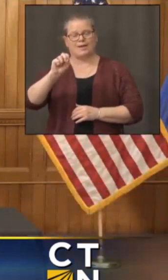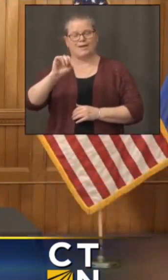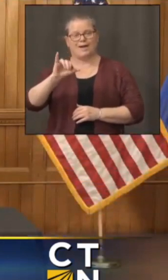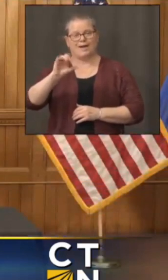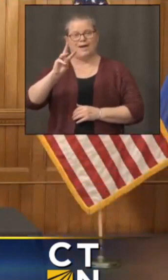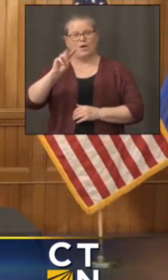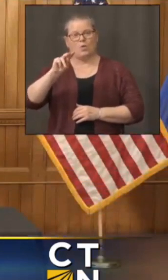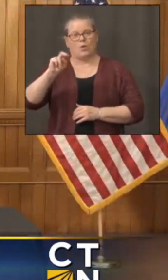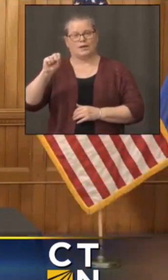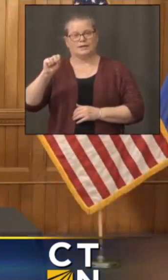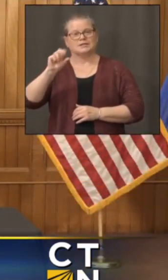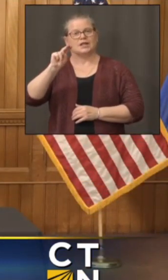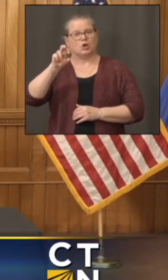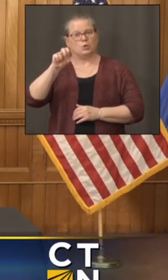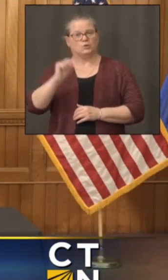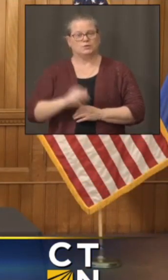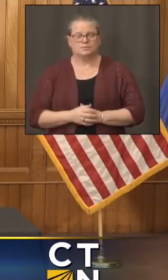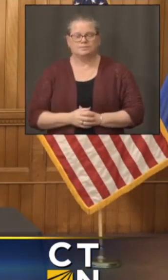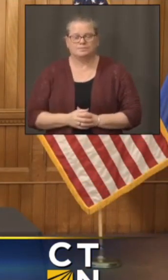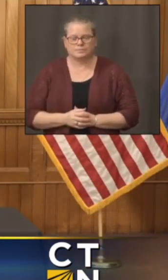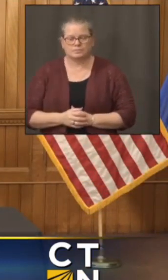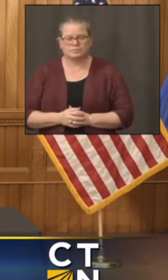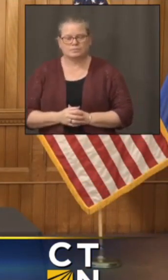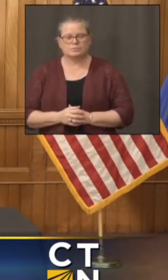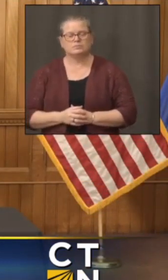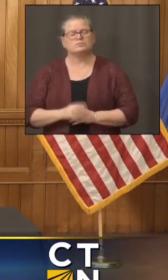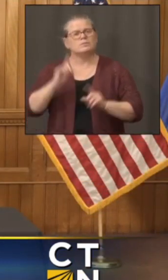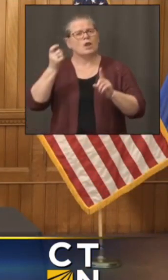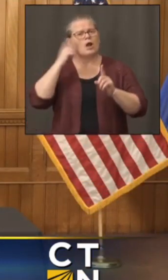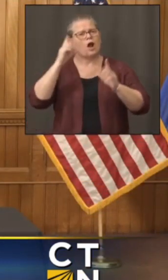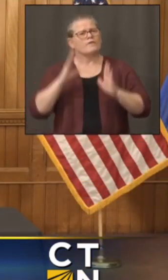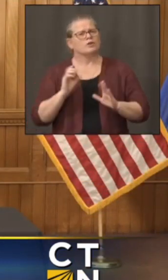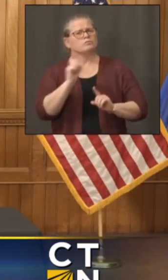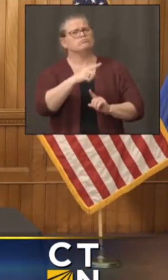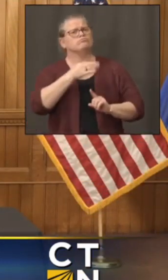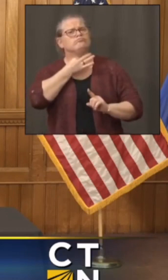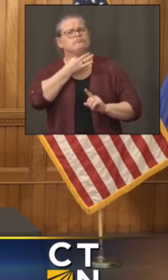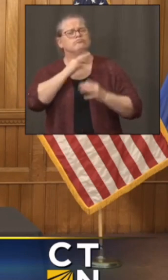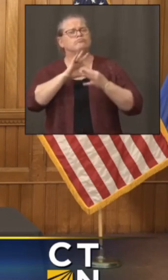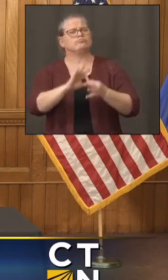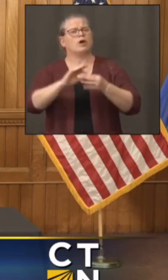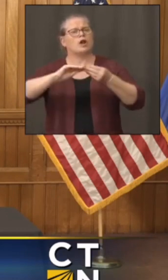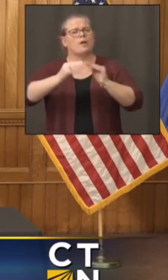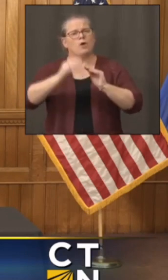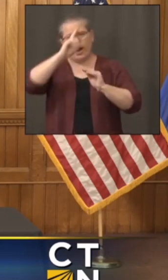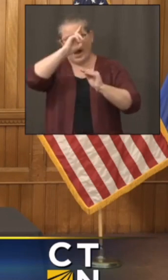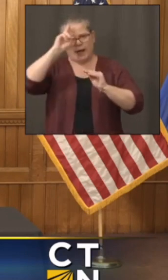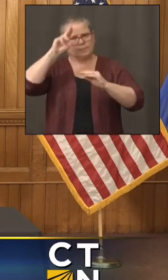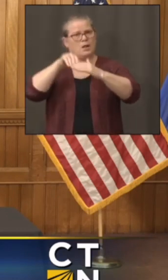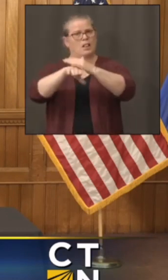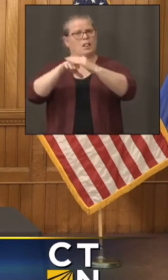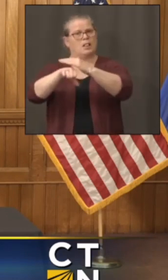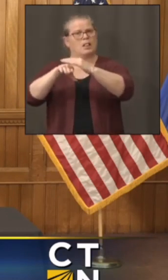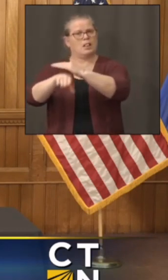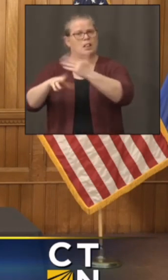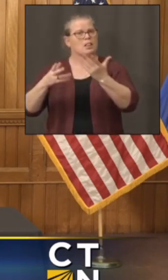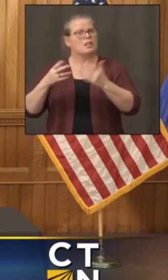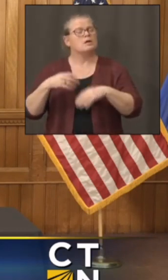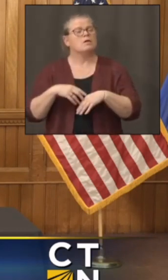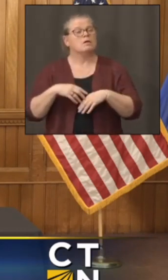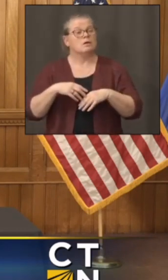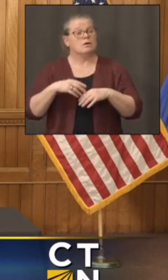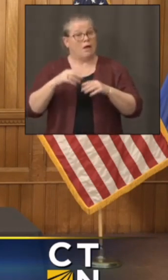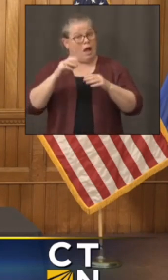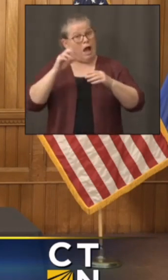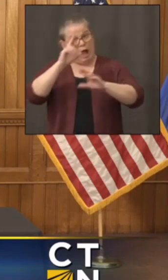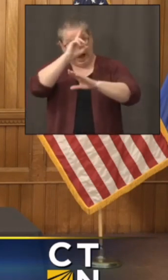i'd like to go back to hospitalizations if we could uh what does the hospital capacity look like right now and at what point do we